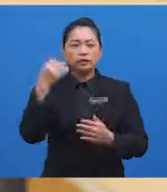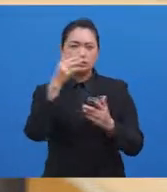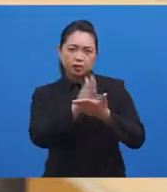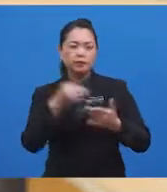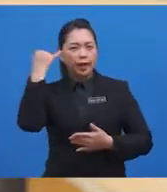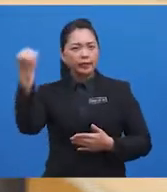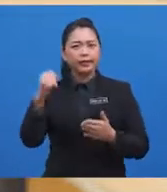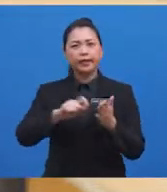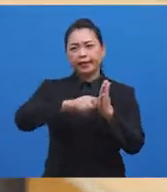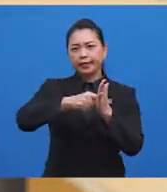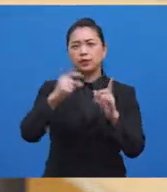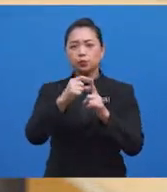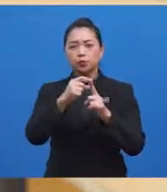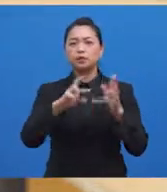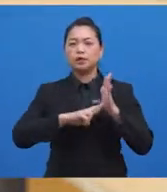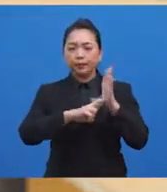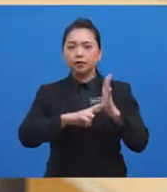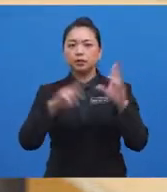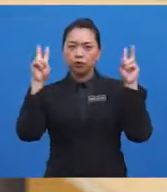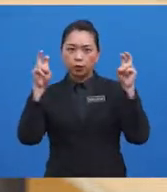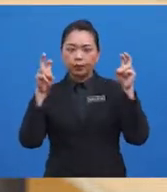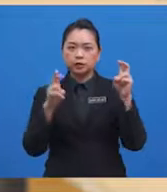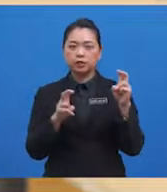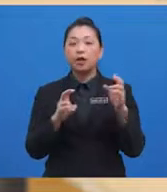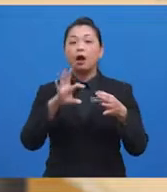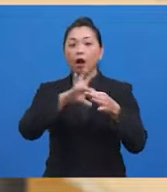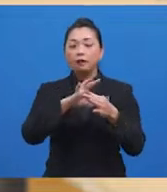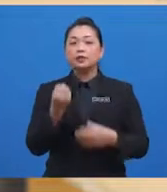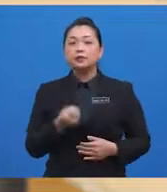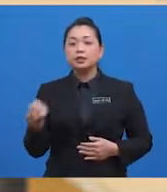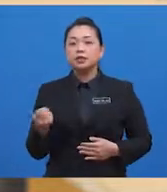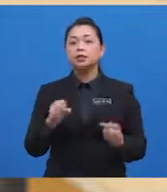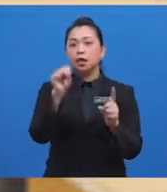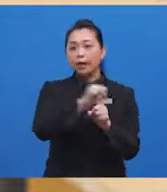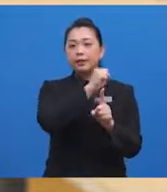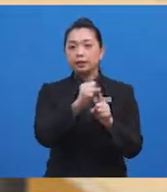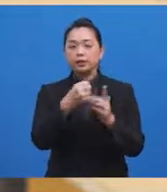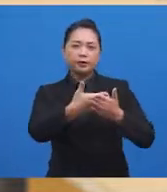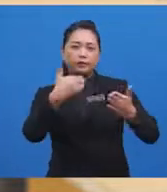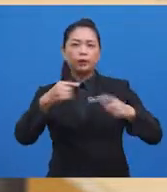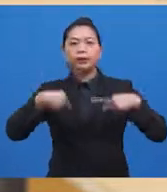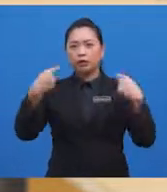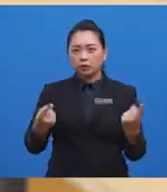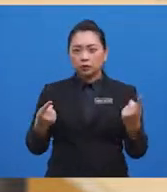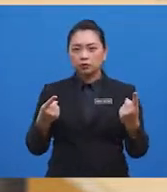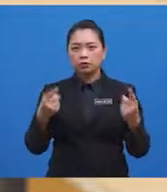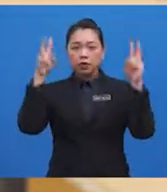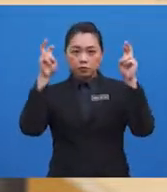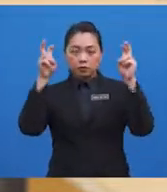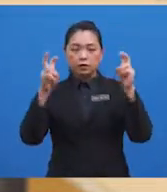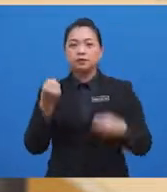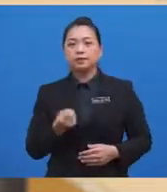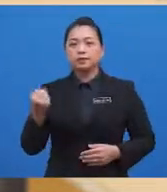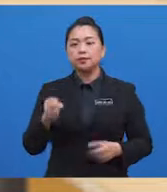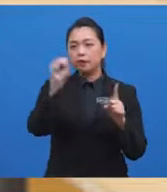keywords represent the topic of substance abuse. Now before we go further on the topic of substance abuse,